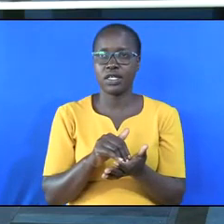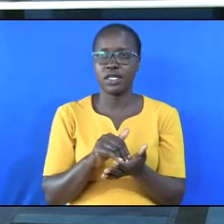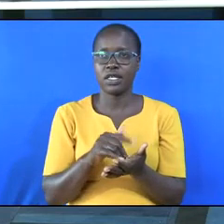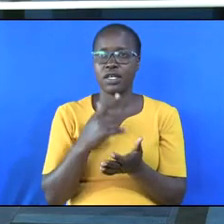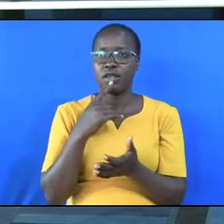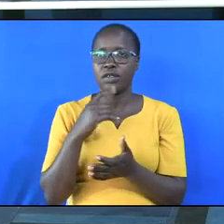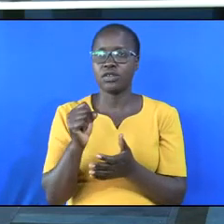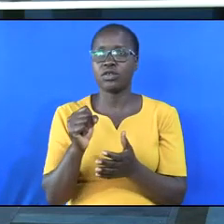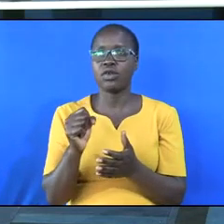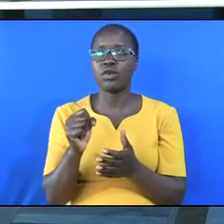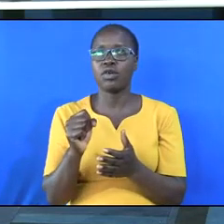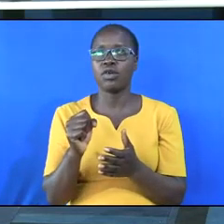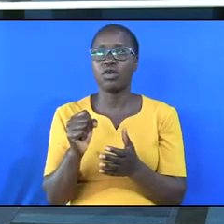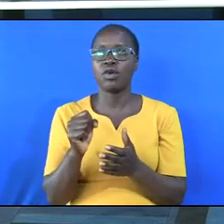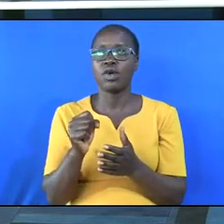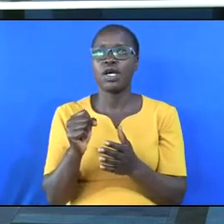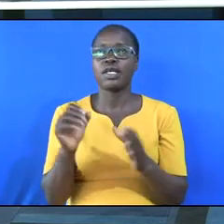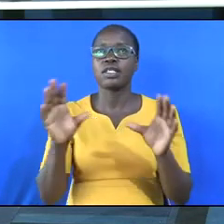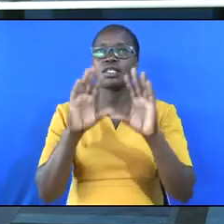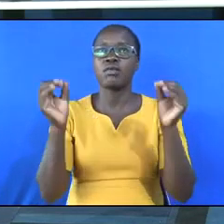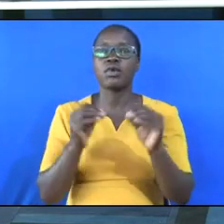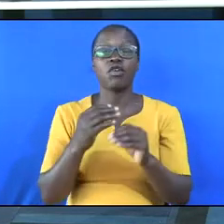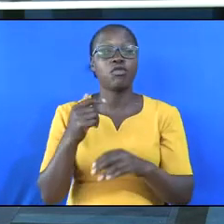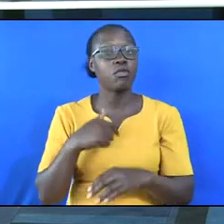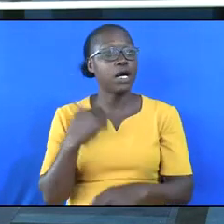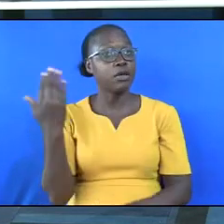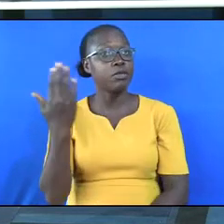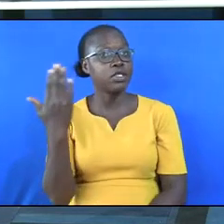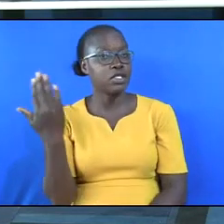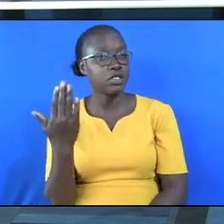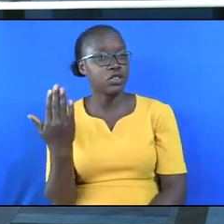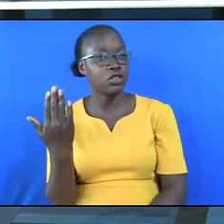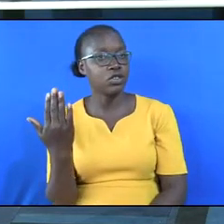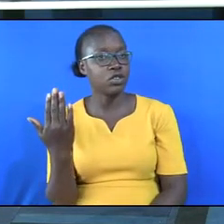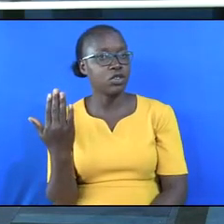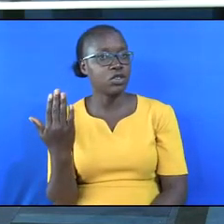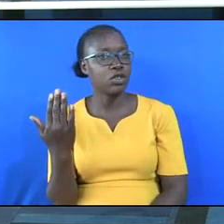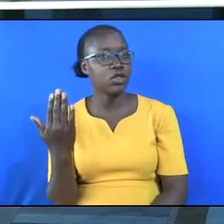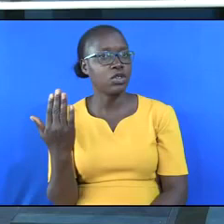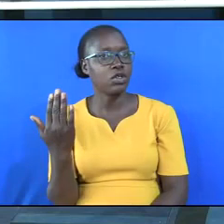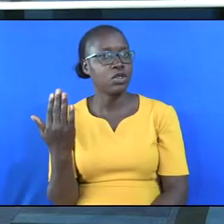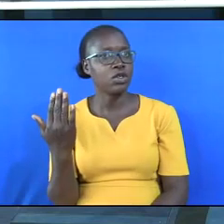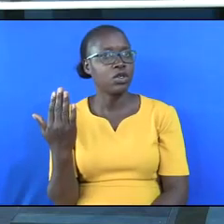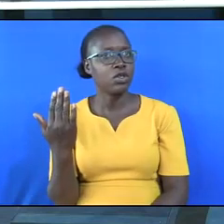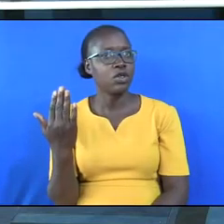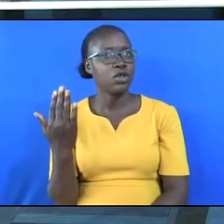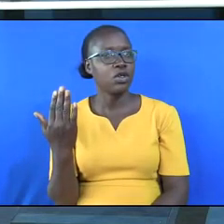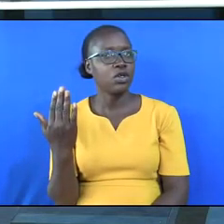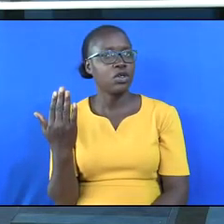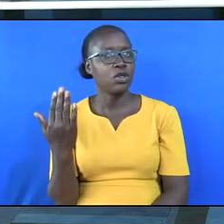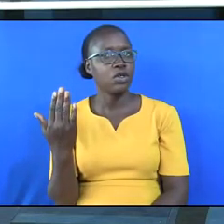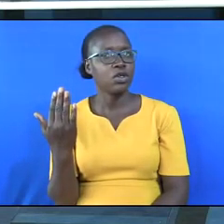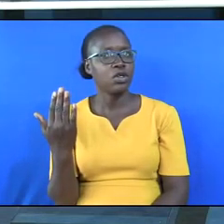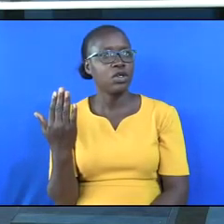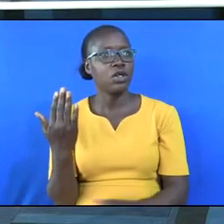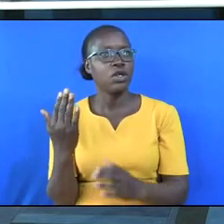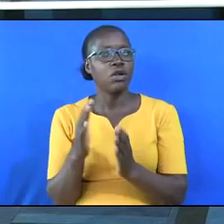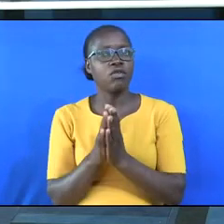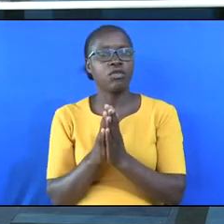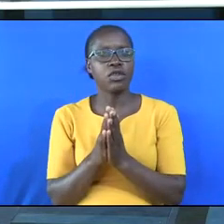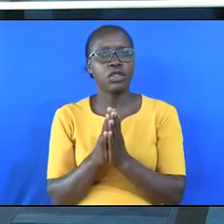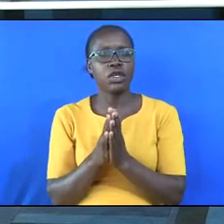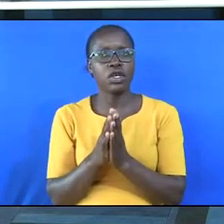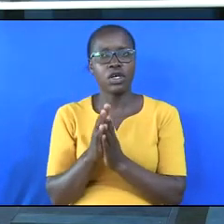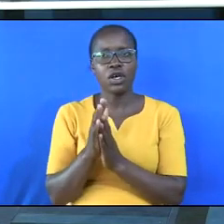So the outline of my presentation, I'll make a brief introduction on the book of Revelation